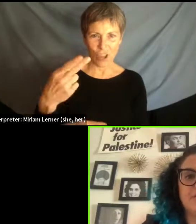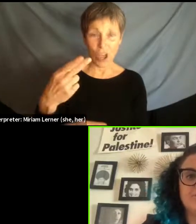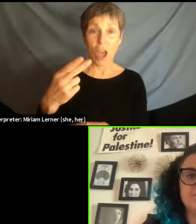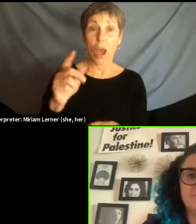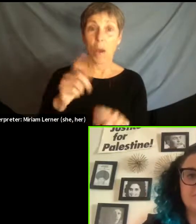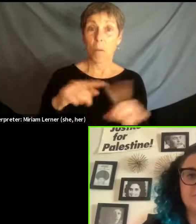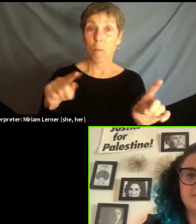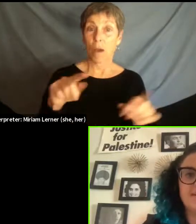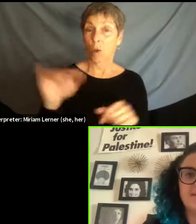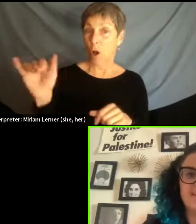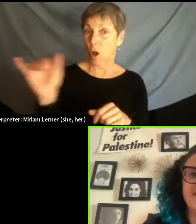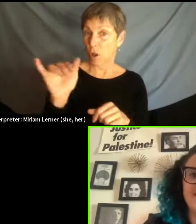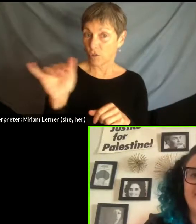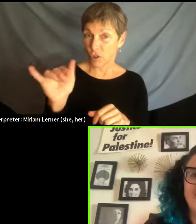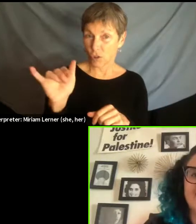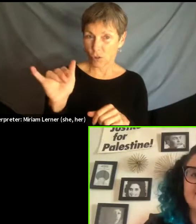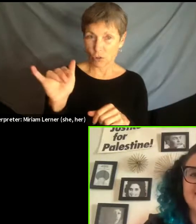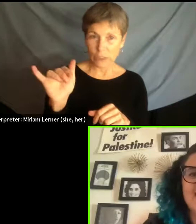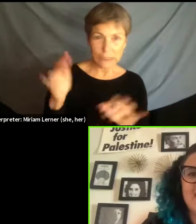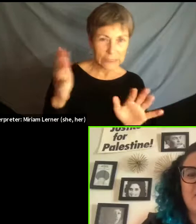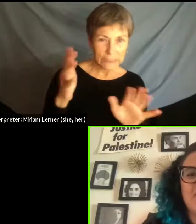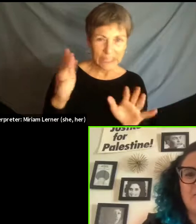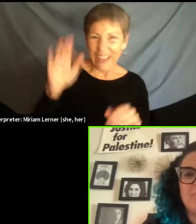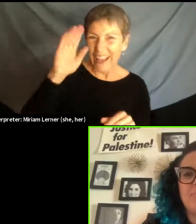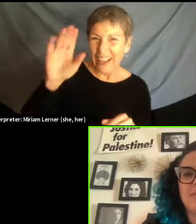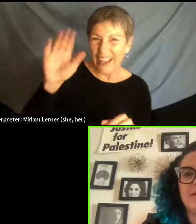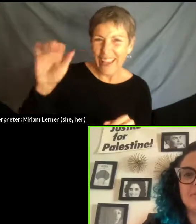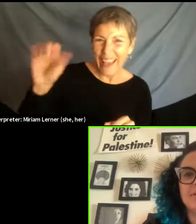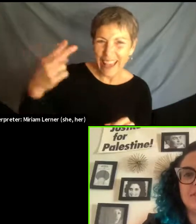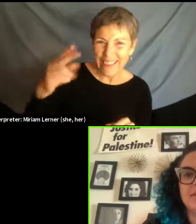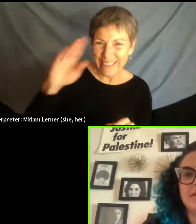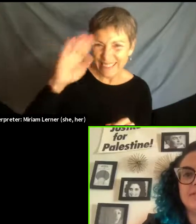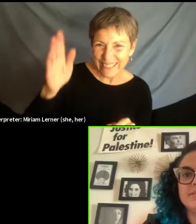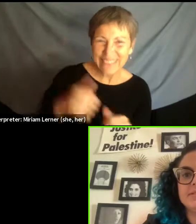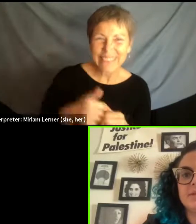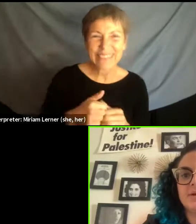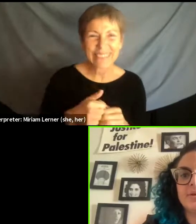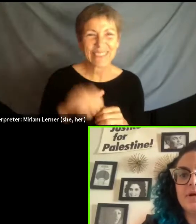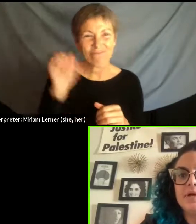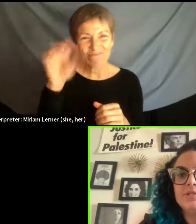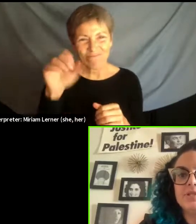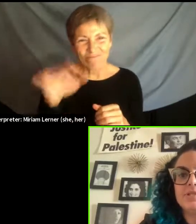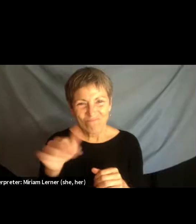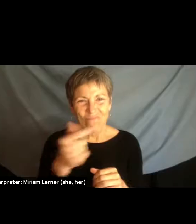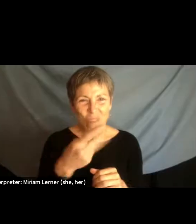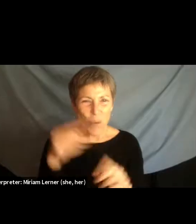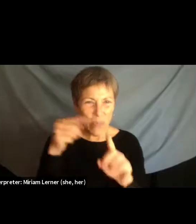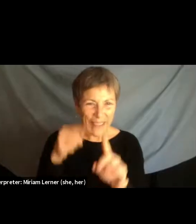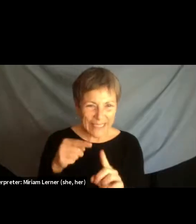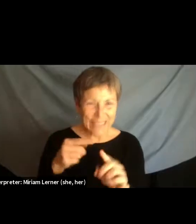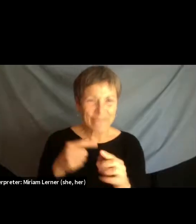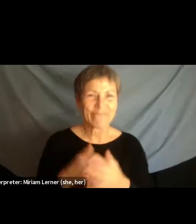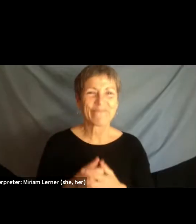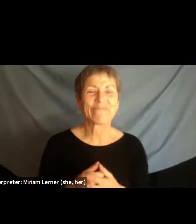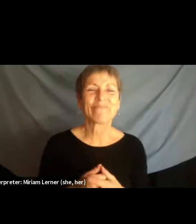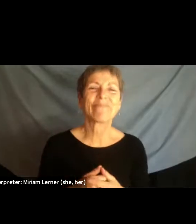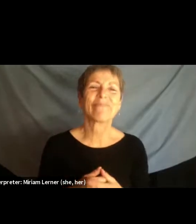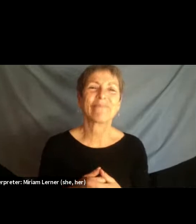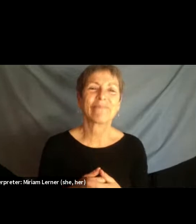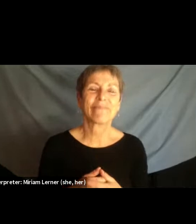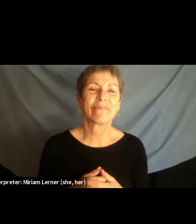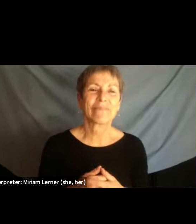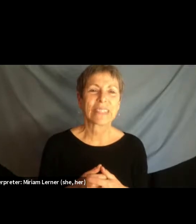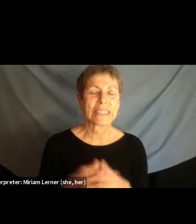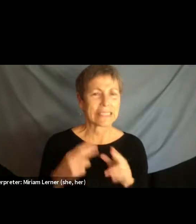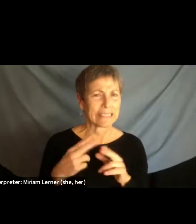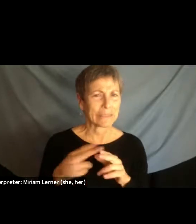I just want to make sure, hey Ash, a couple of things. So just very